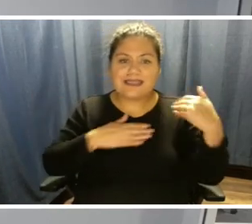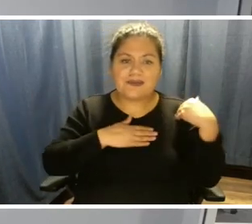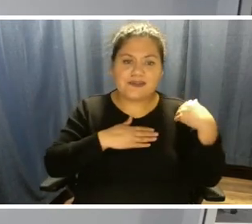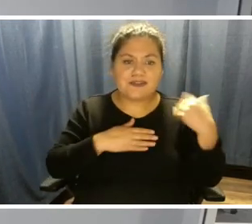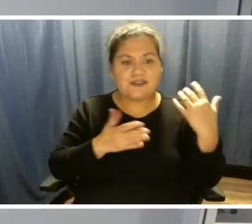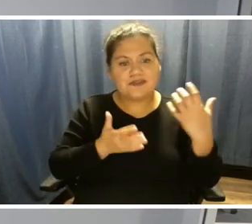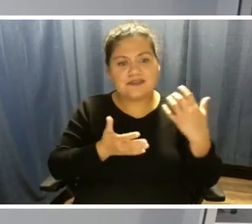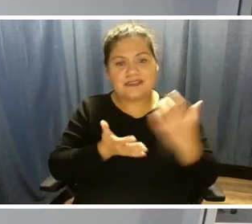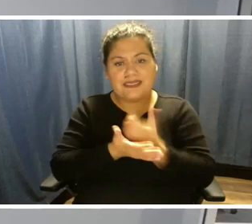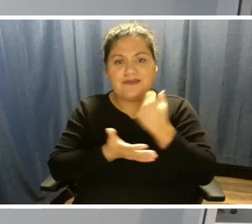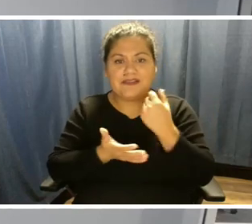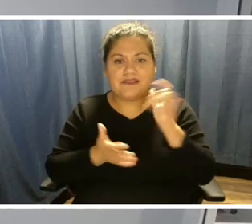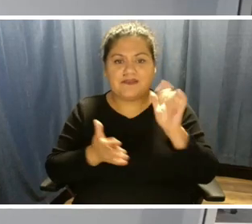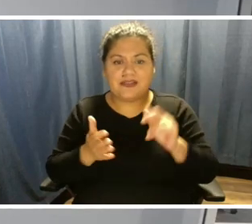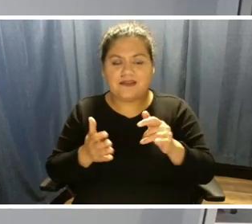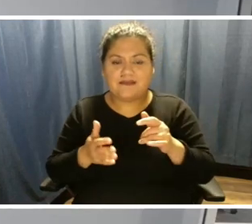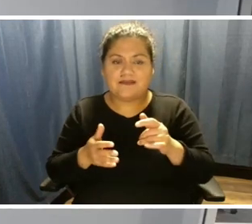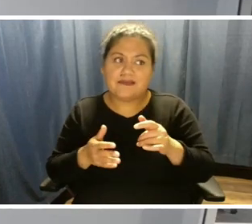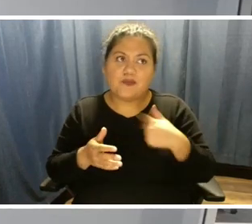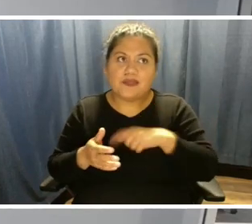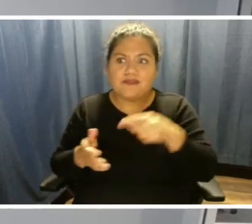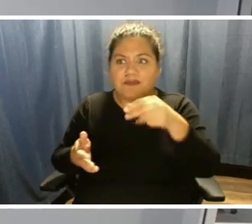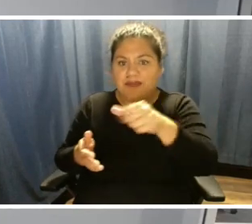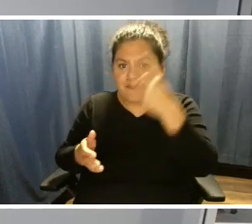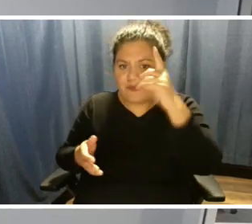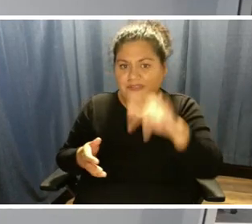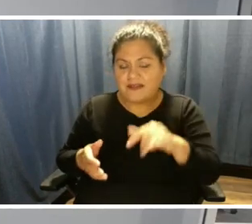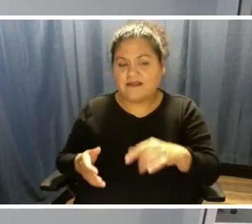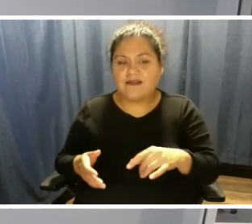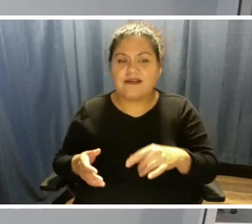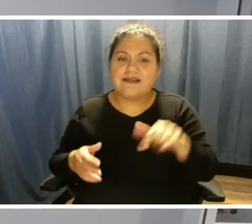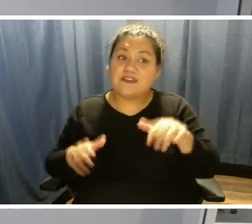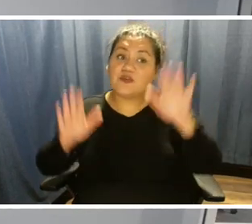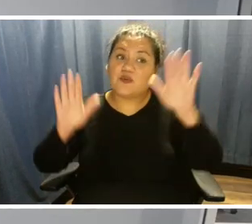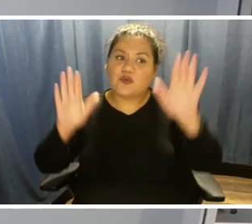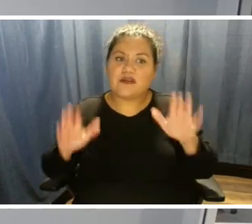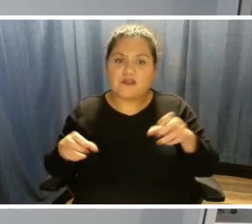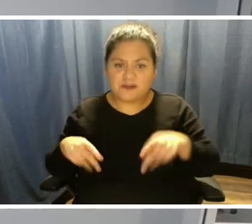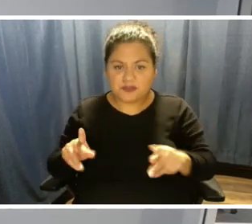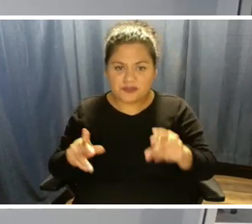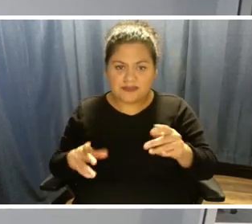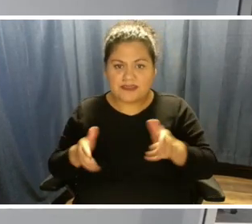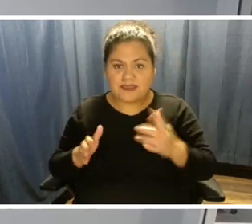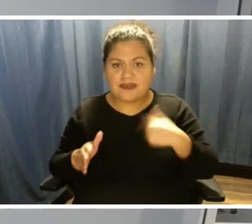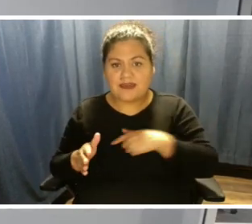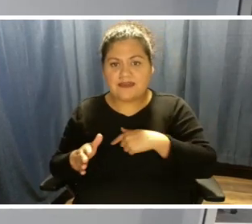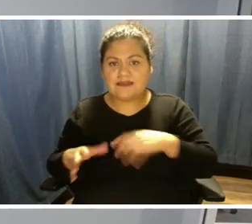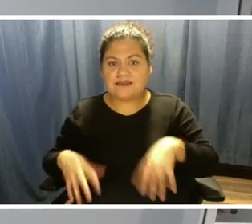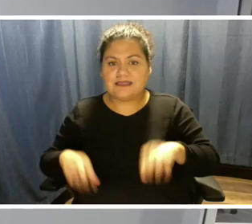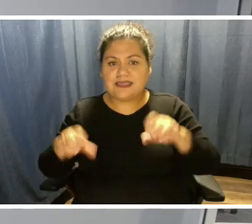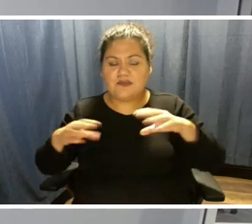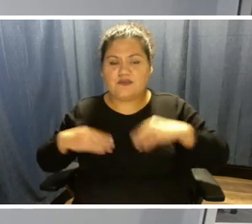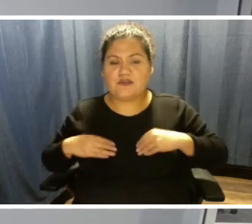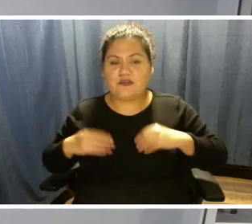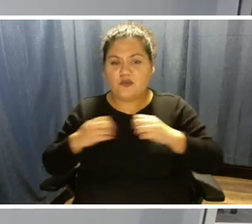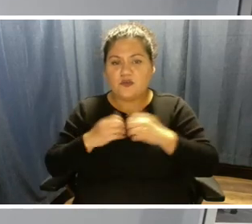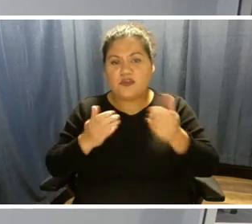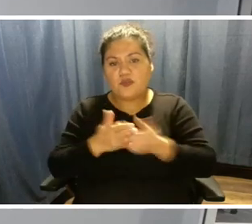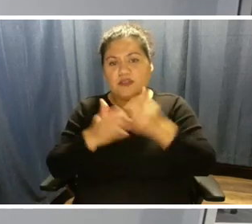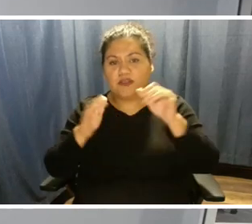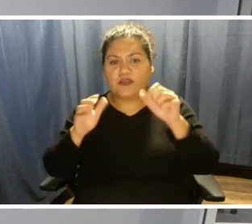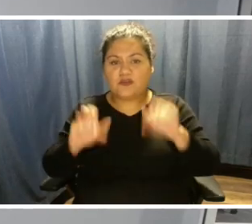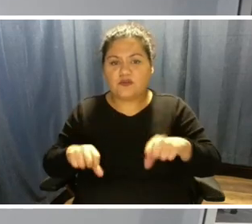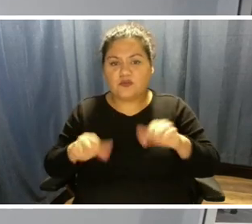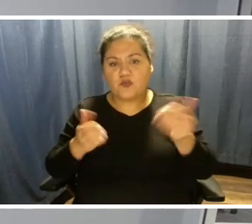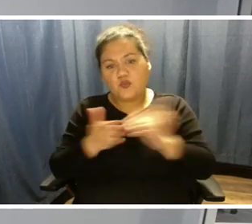of those at some cost to us. So this is a great opportunity to let us take an ownership position with renewable energy. We're